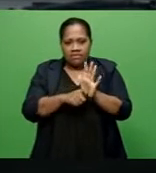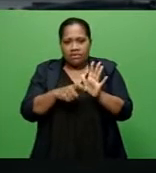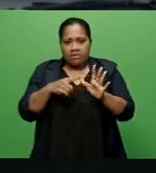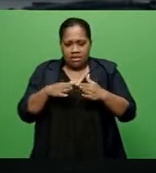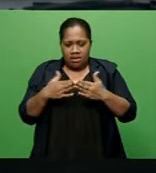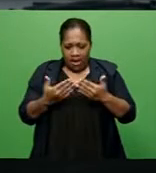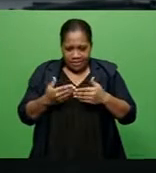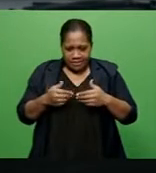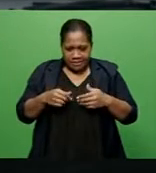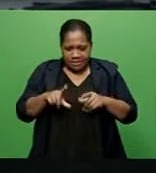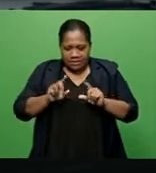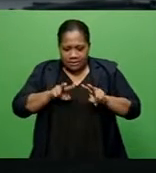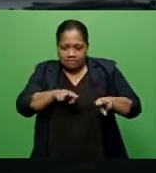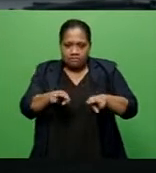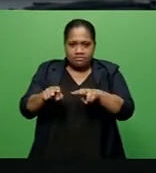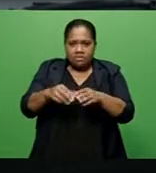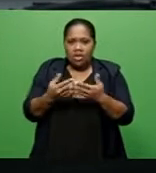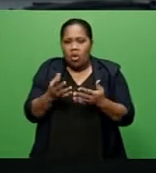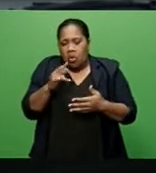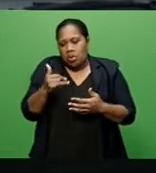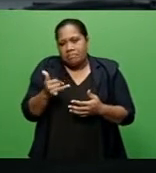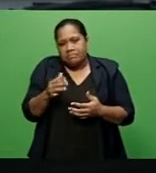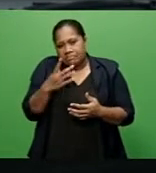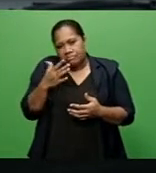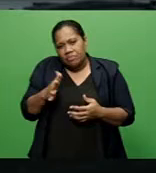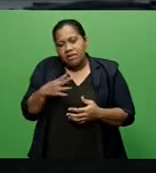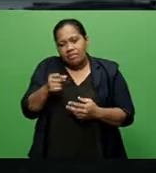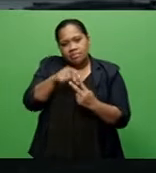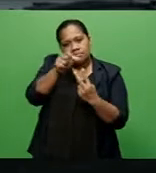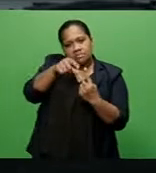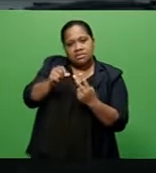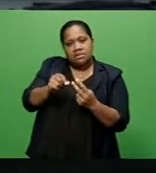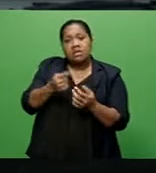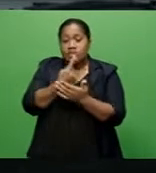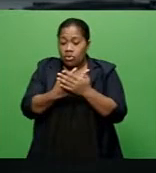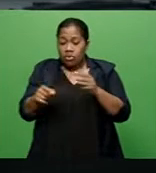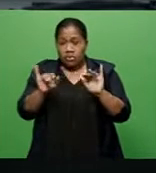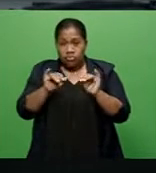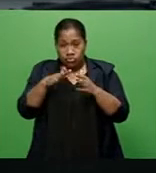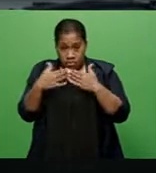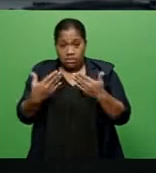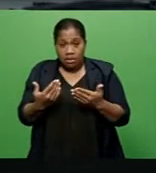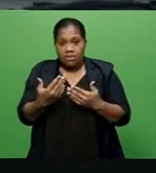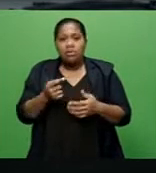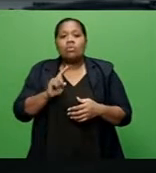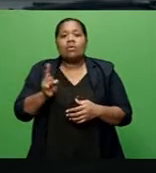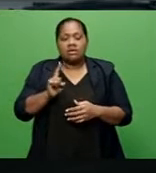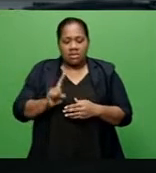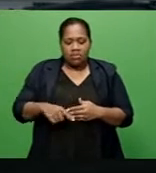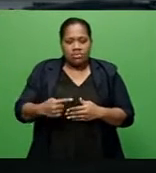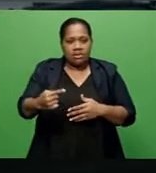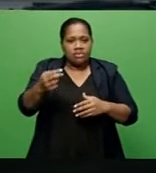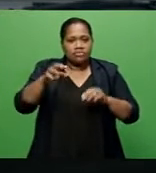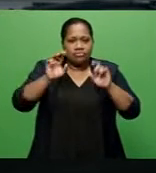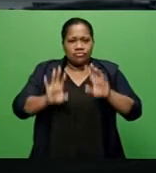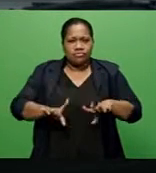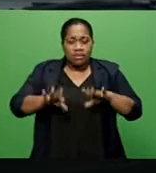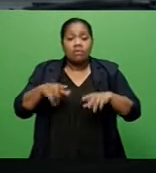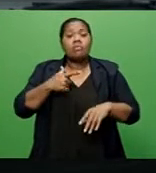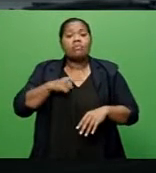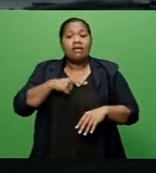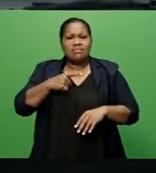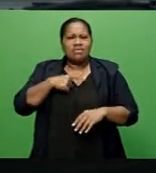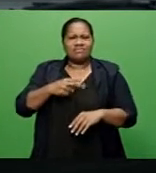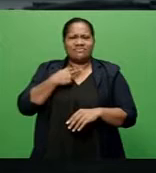alternatives. However, the only issue now for the FRA is the continuous rain, as it hinders the repair and